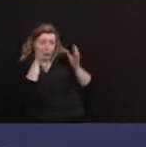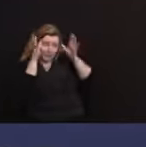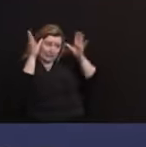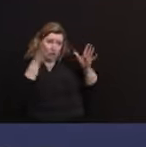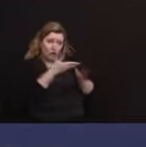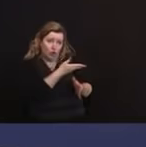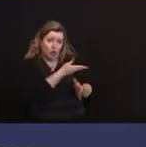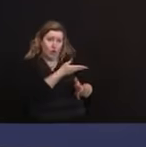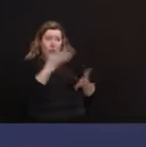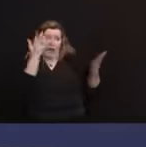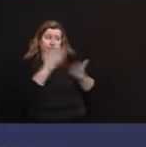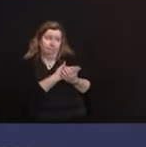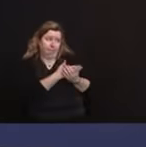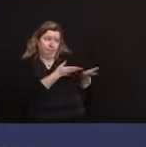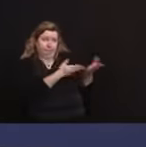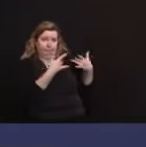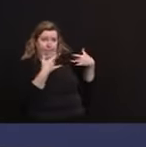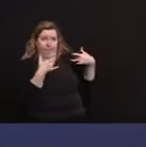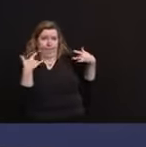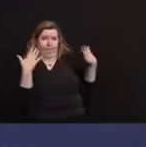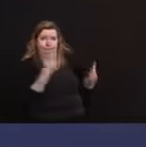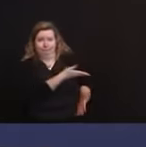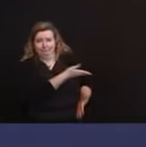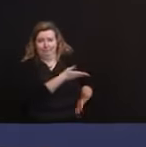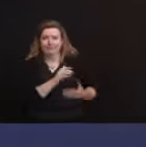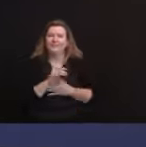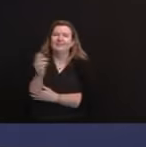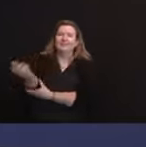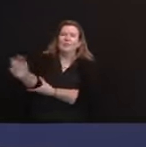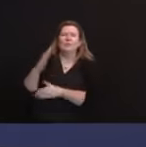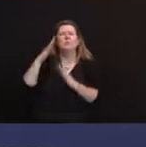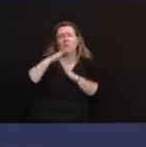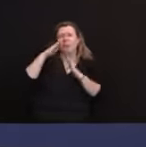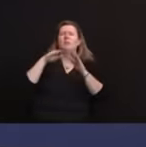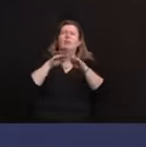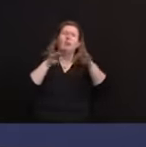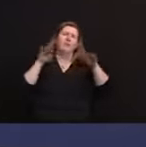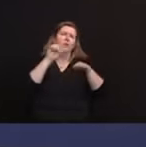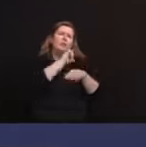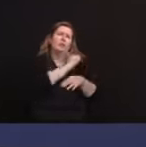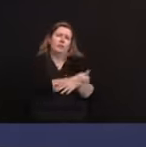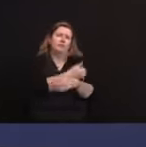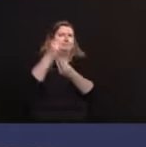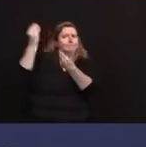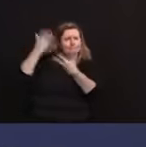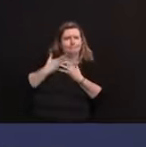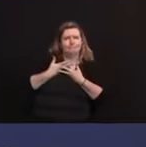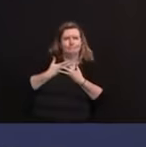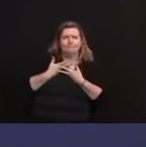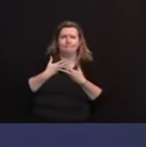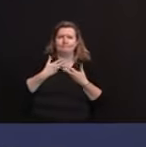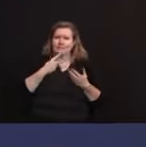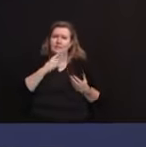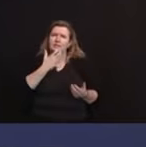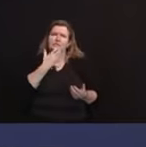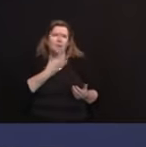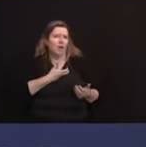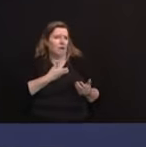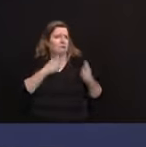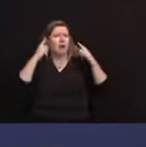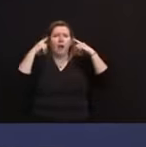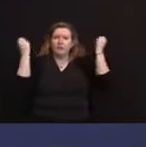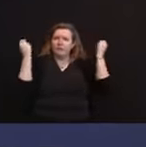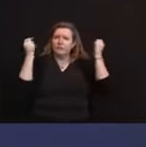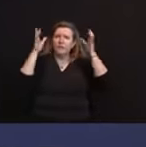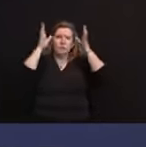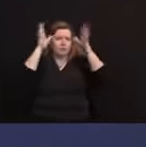have been, we've been given the highest, at the highest levels of authority here that Santa and elves and reindeer are